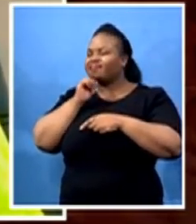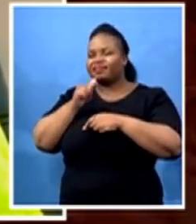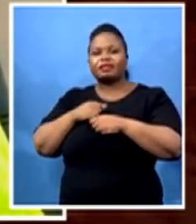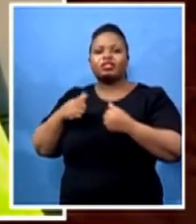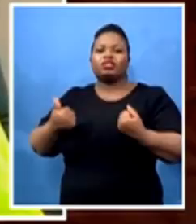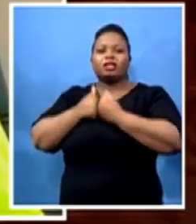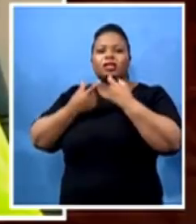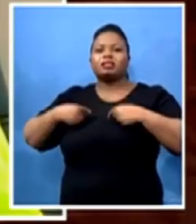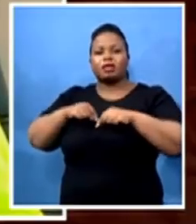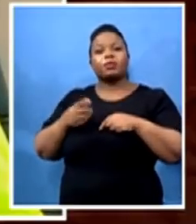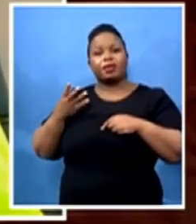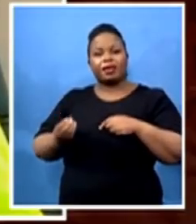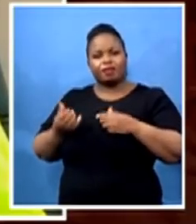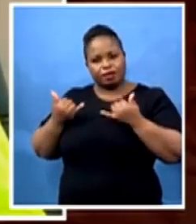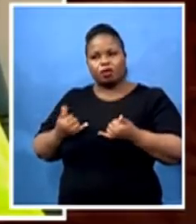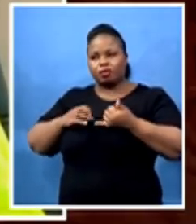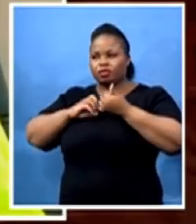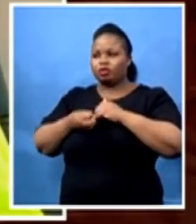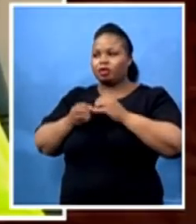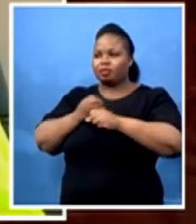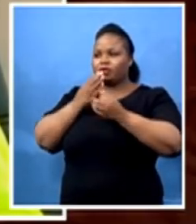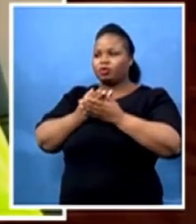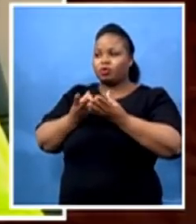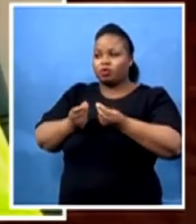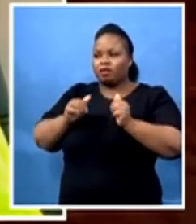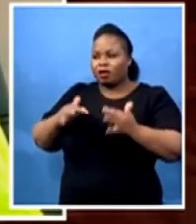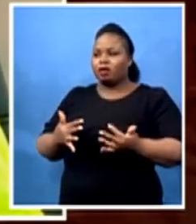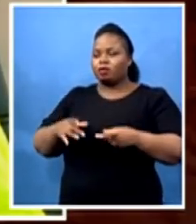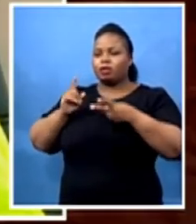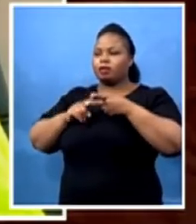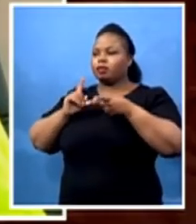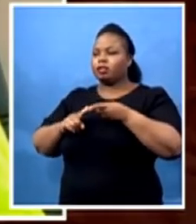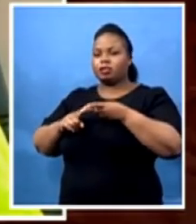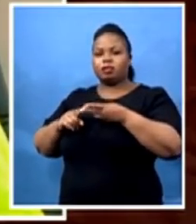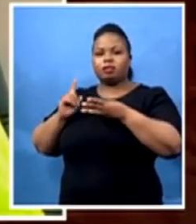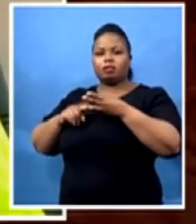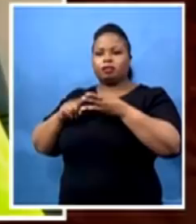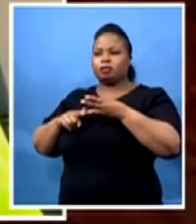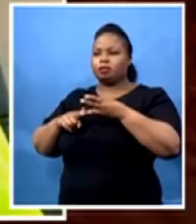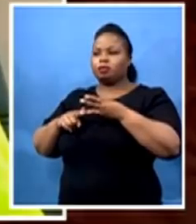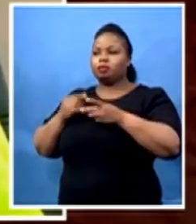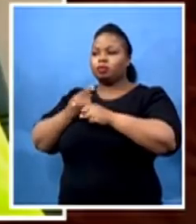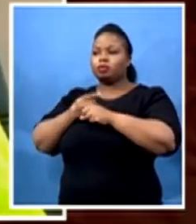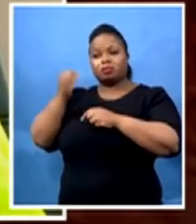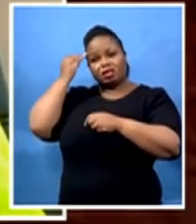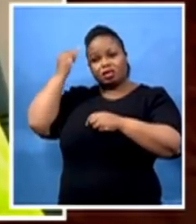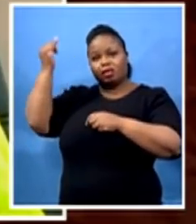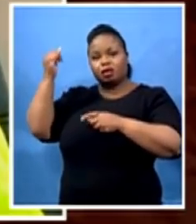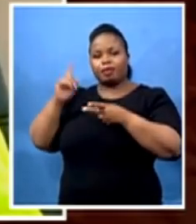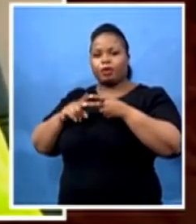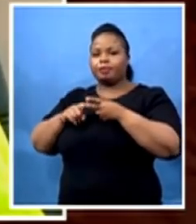the institution and try to bring innovative ideas to say, how do we empower the students and the